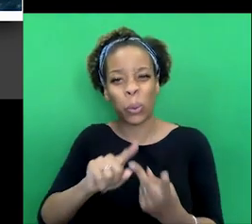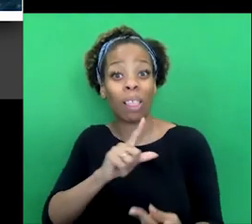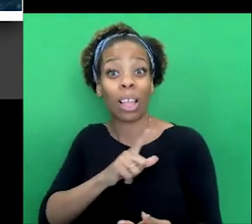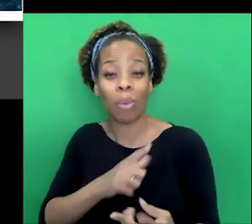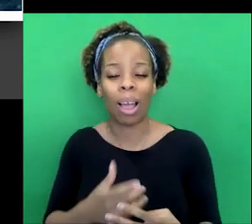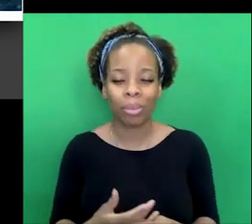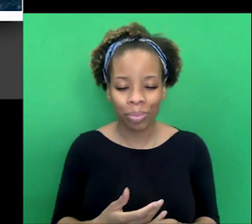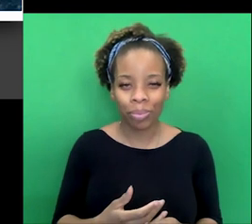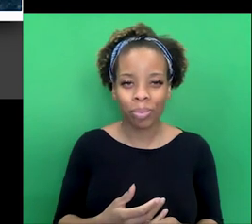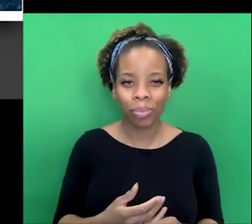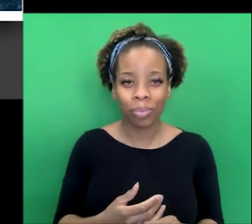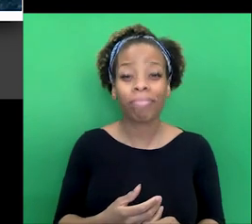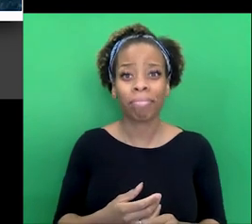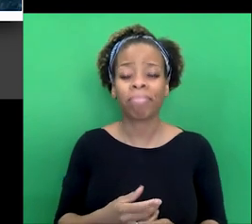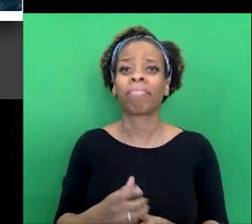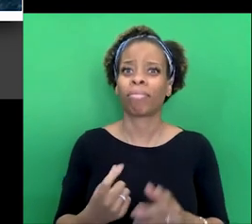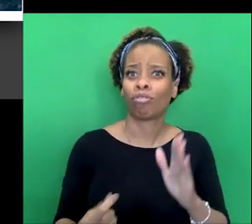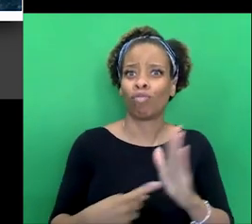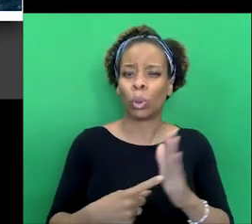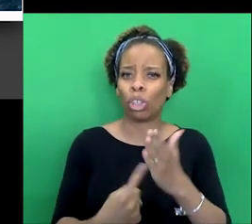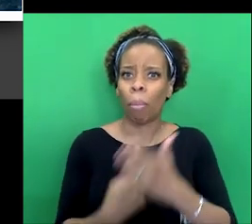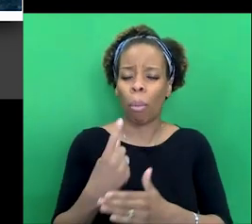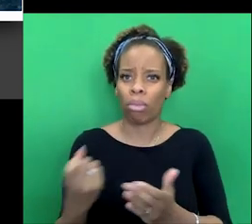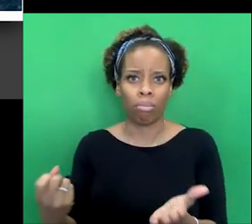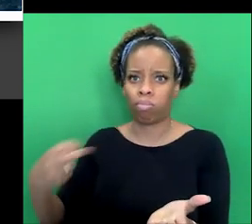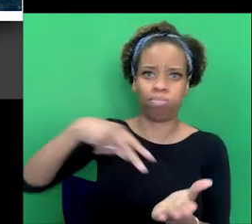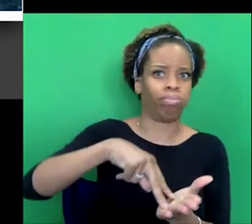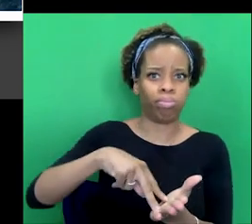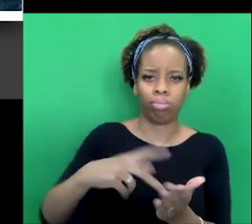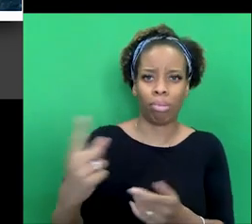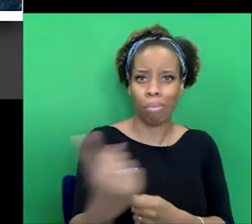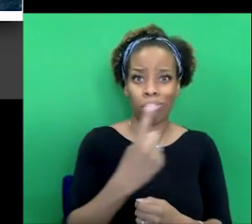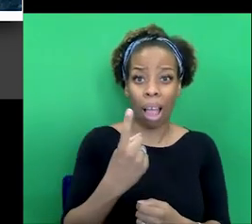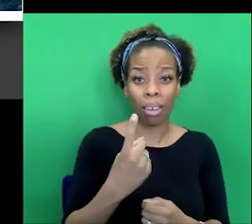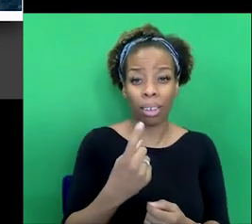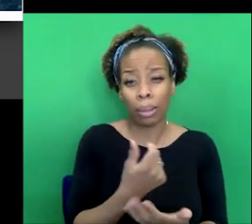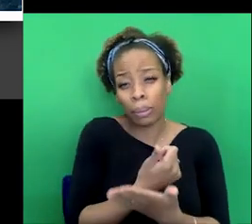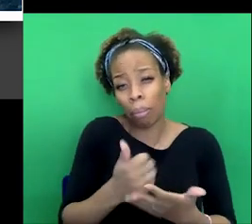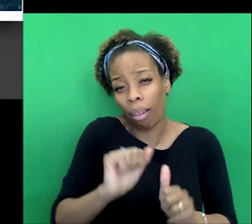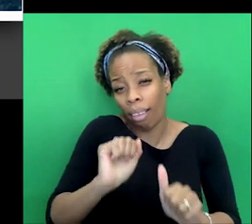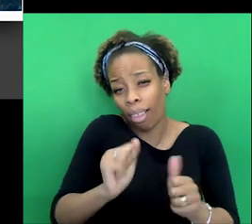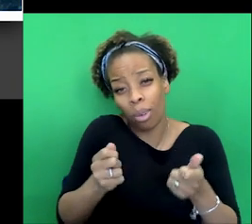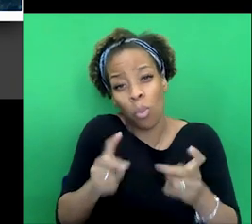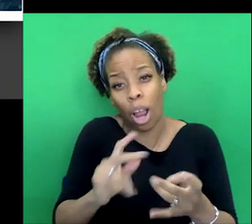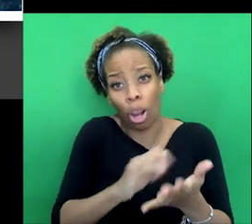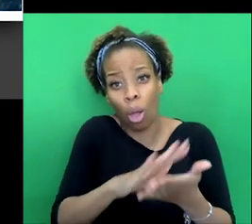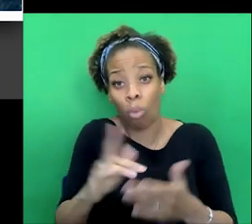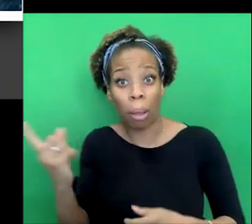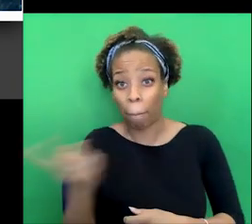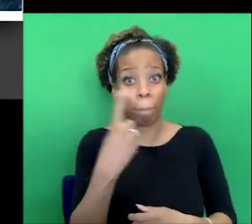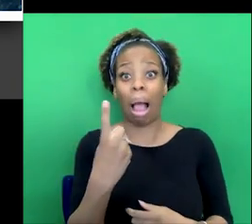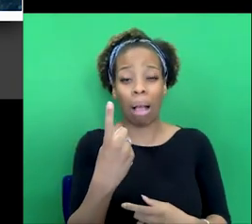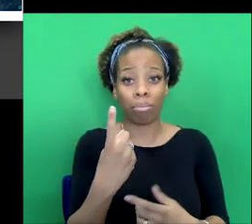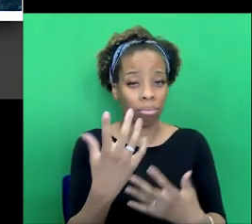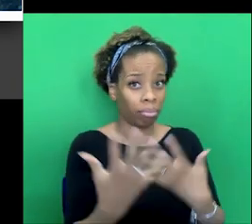moment is when he's, when he comes back to life. I think it is so Holmesian, the way he comes back in this,